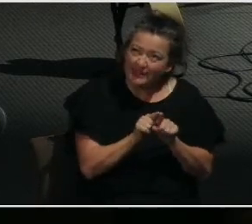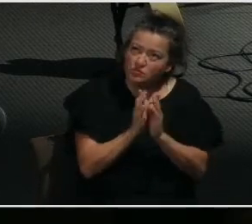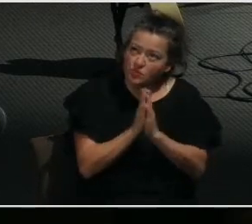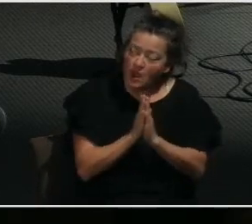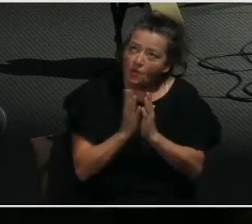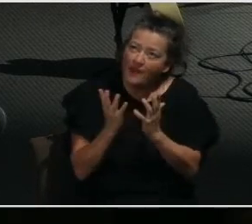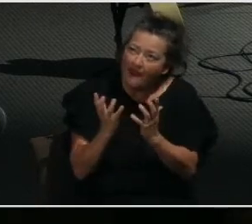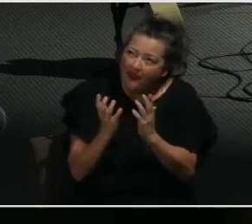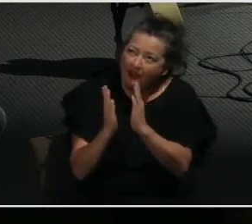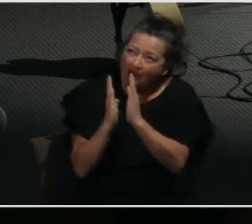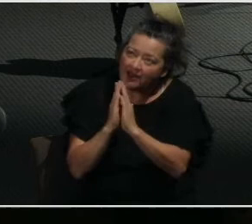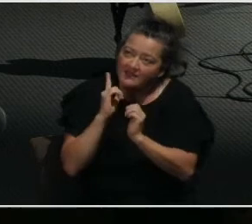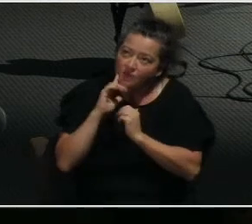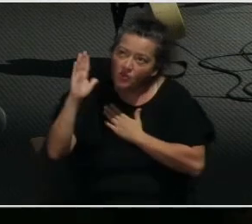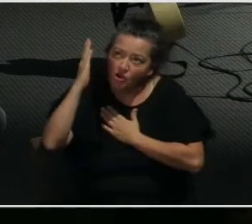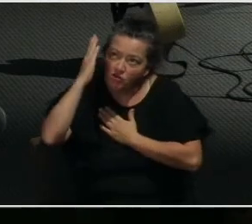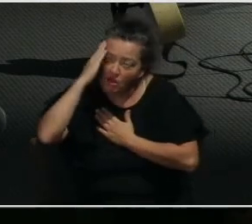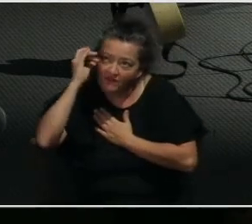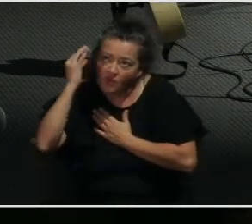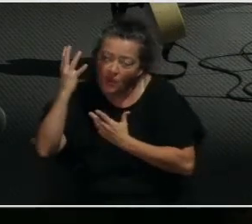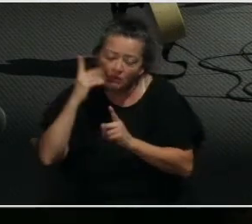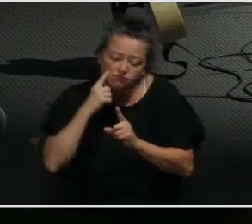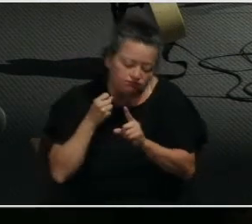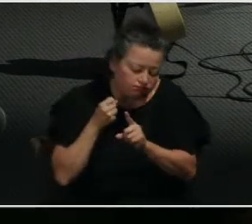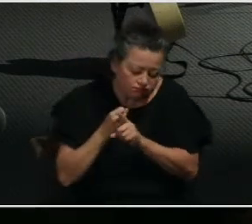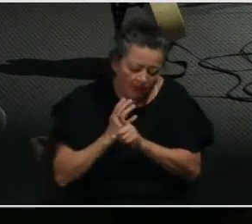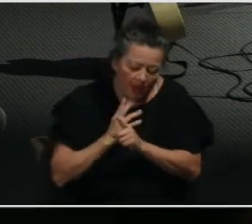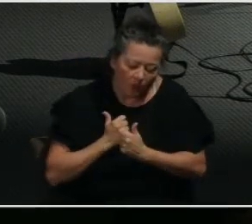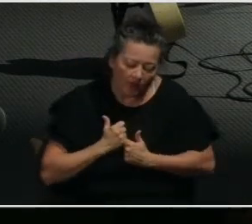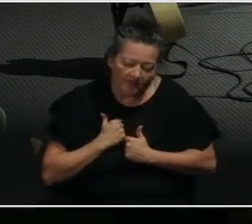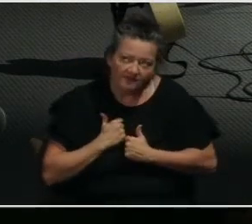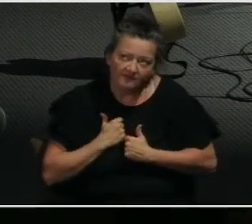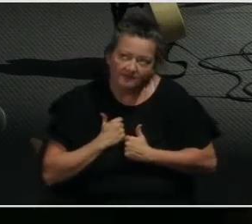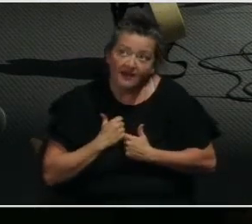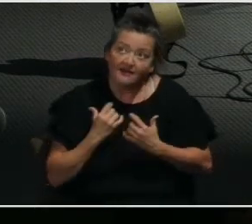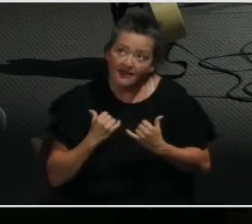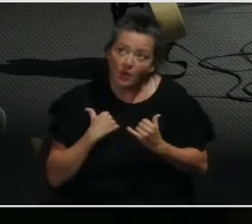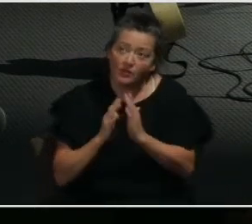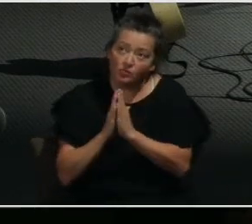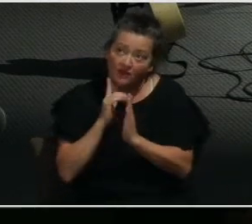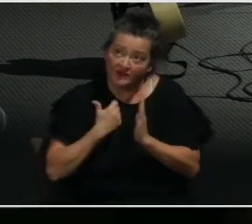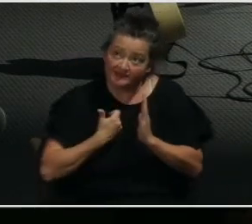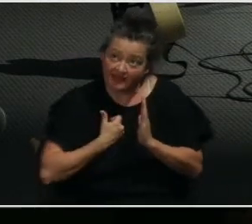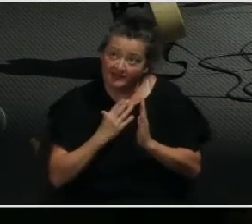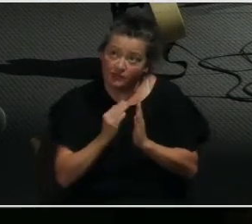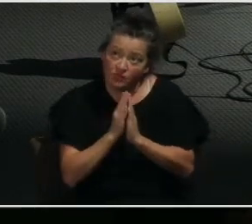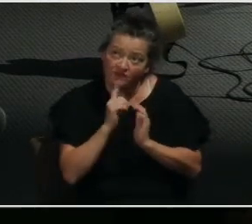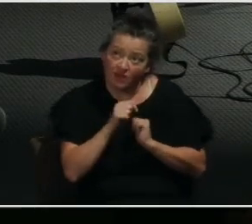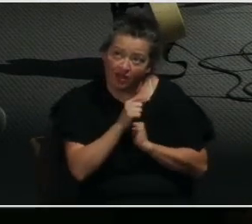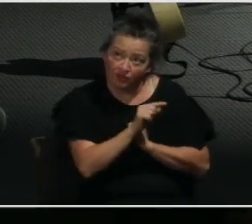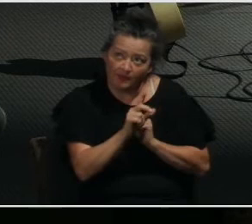your will. and so now we pray this for ourselves and for those around us.